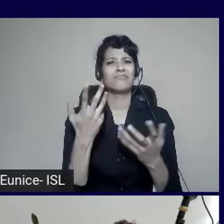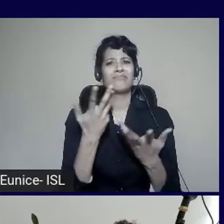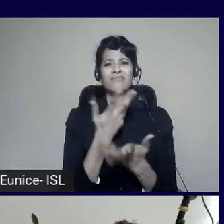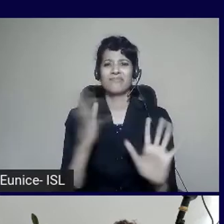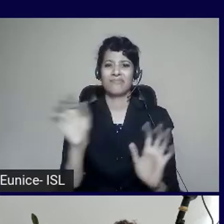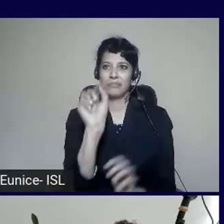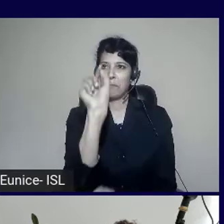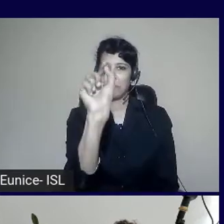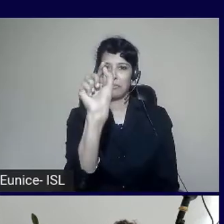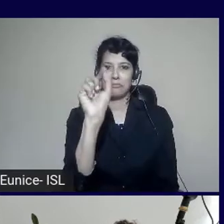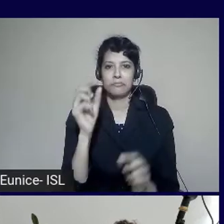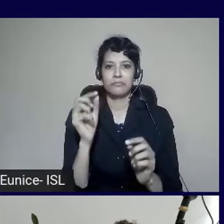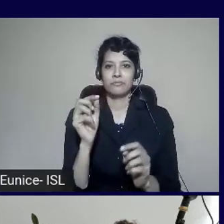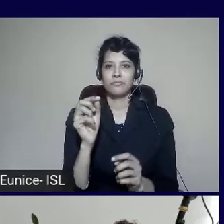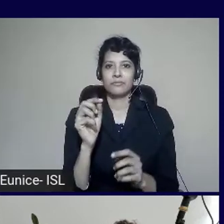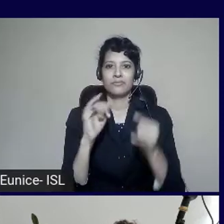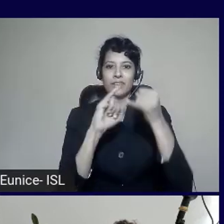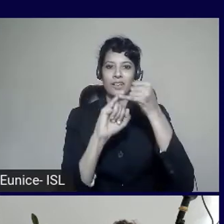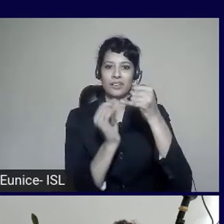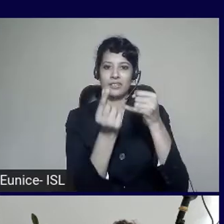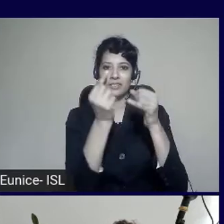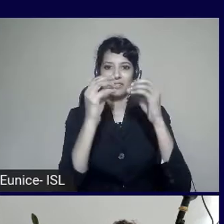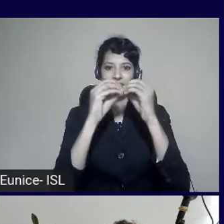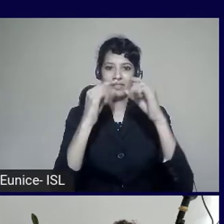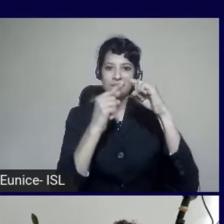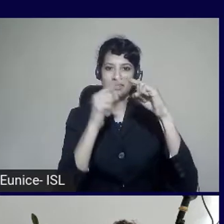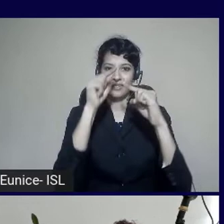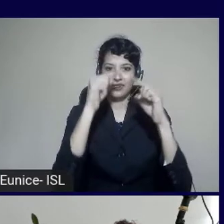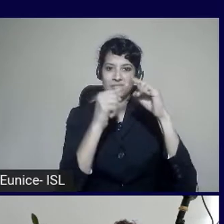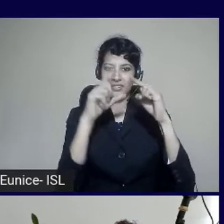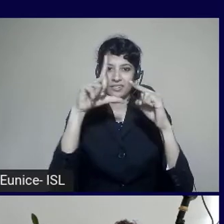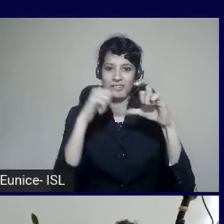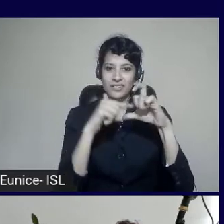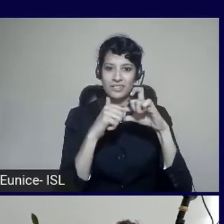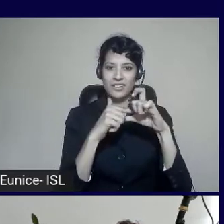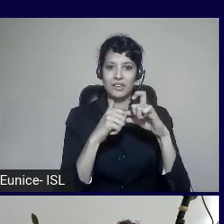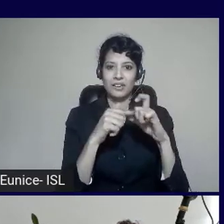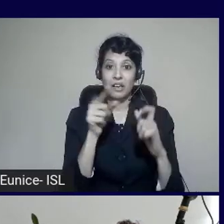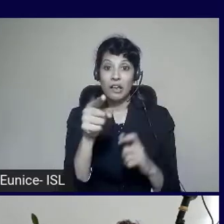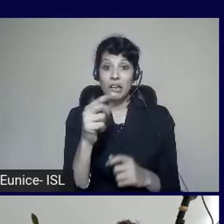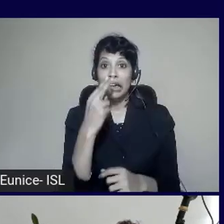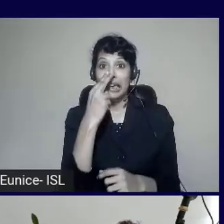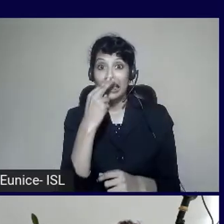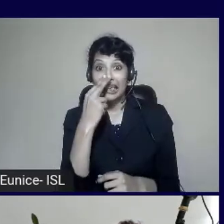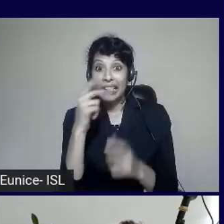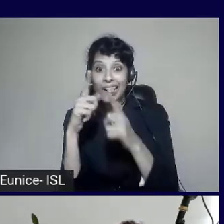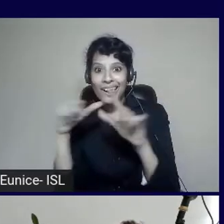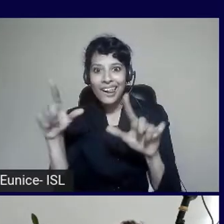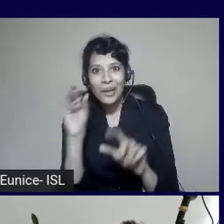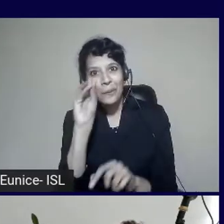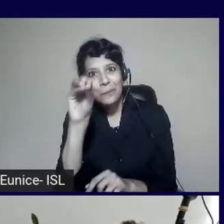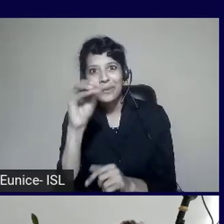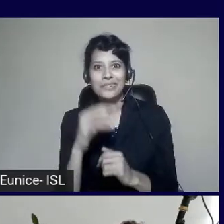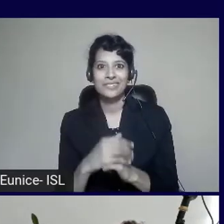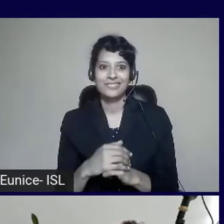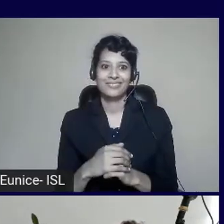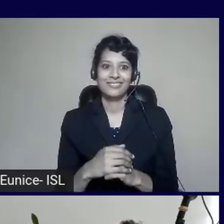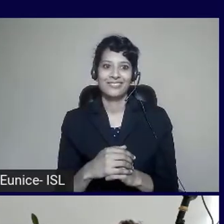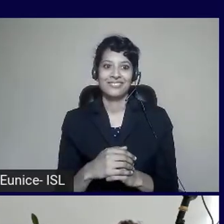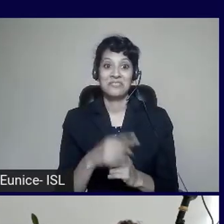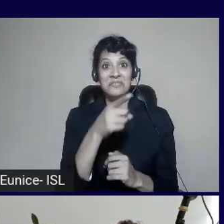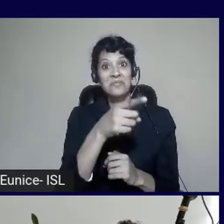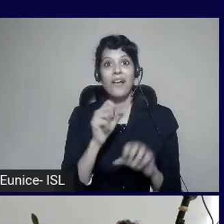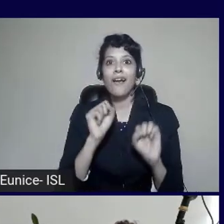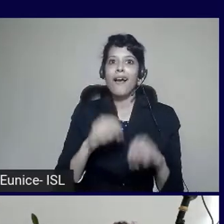can also take the subtitle settings here and change it to one of many different languages. And Hindi is one of them. So I could have actually spoken to you in the subtitles